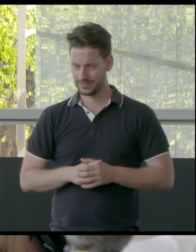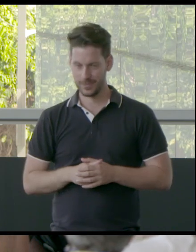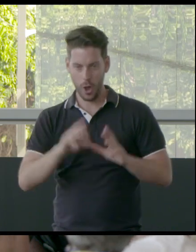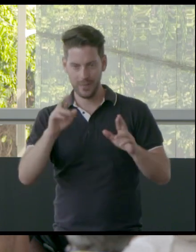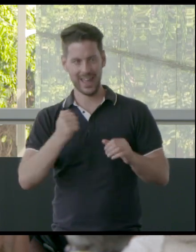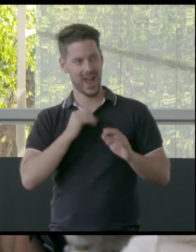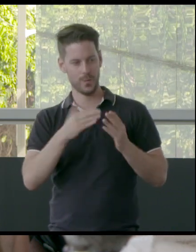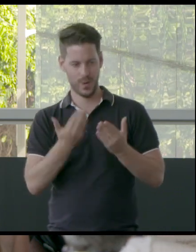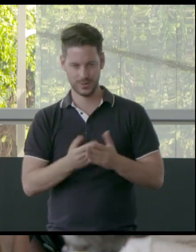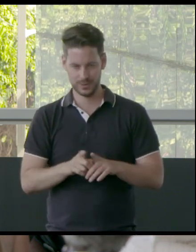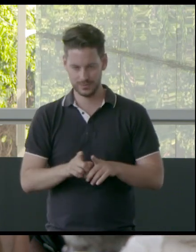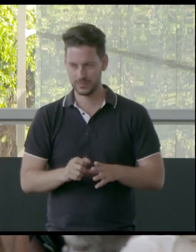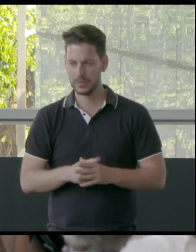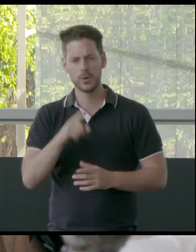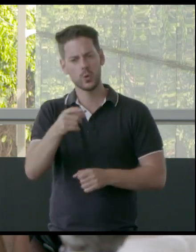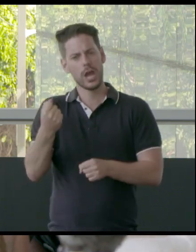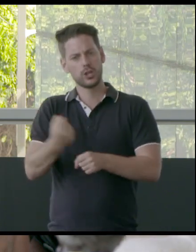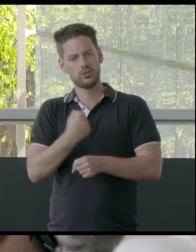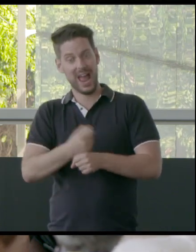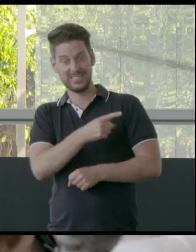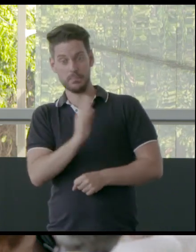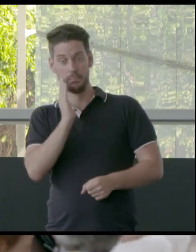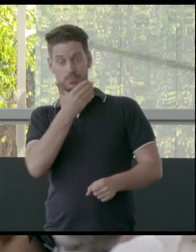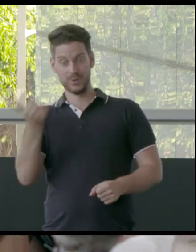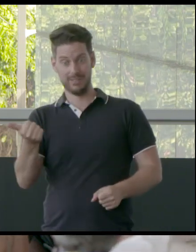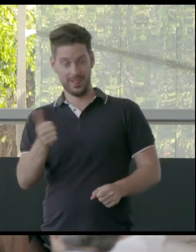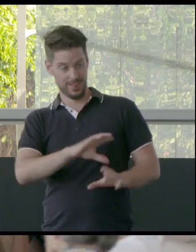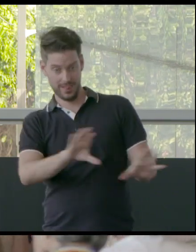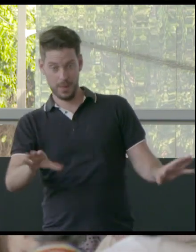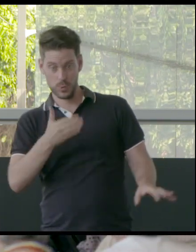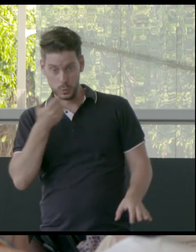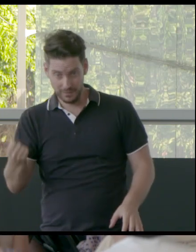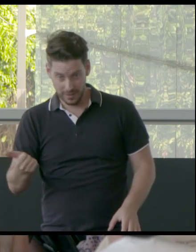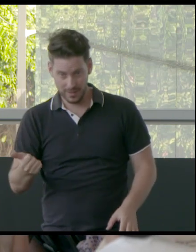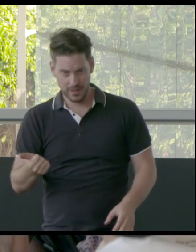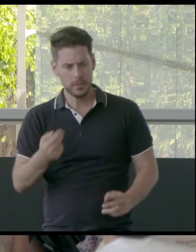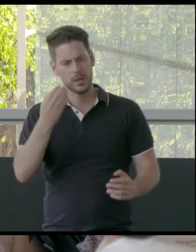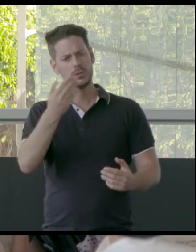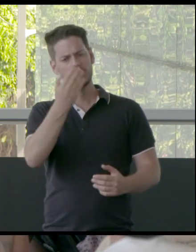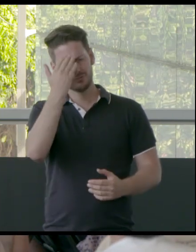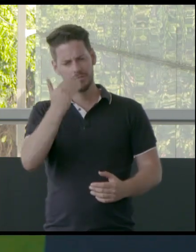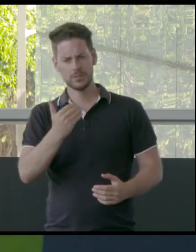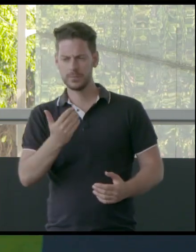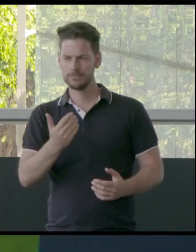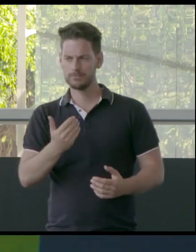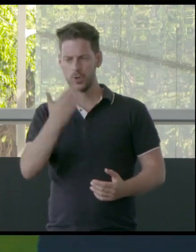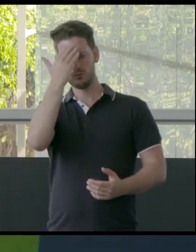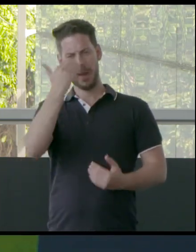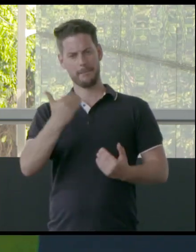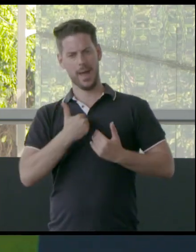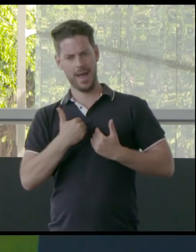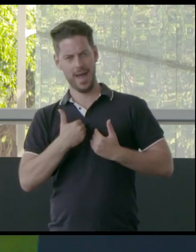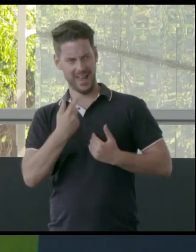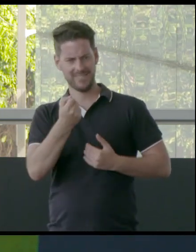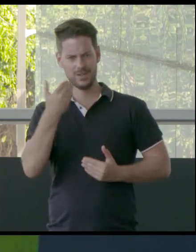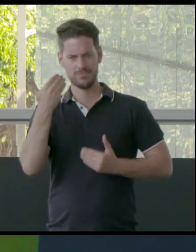our world. But I mean, you created an object of beauty, which reminds, which can remind us of that